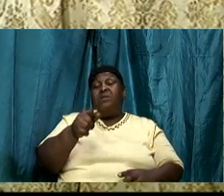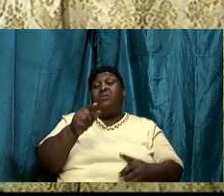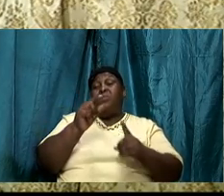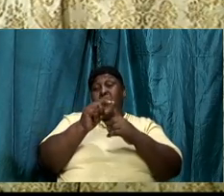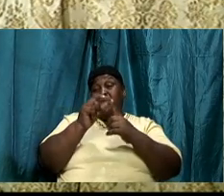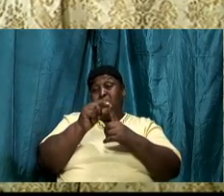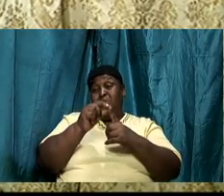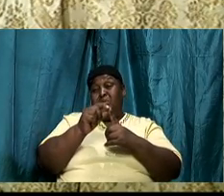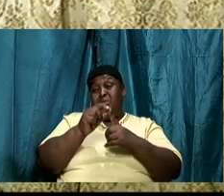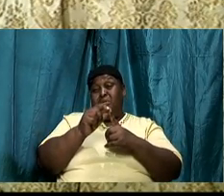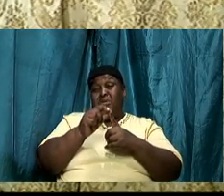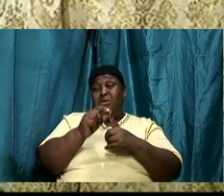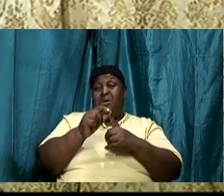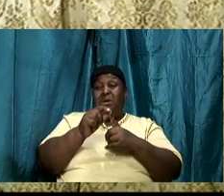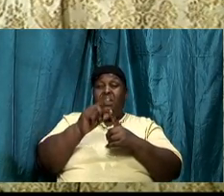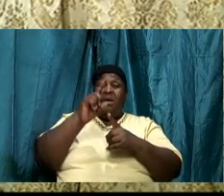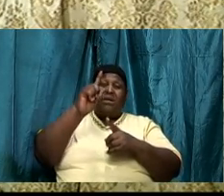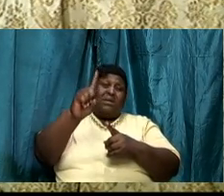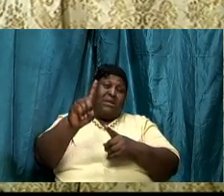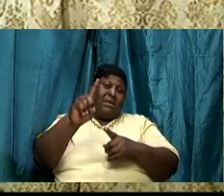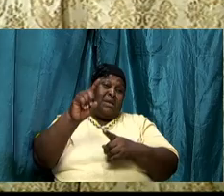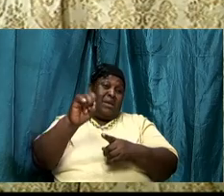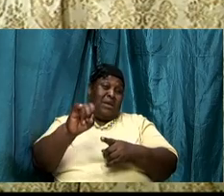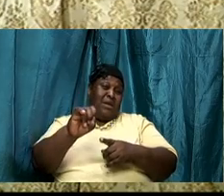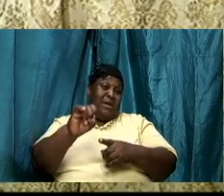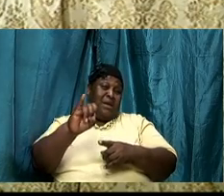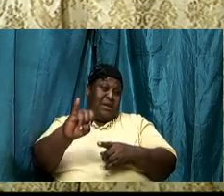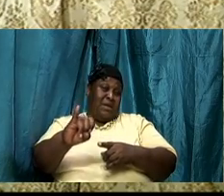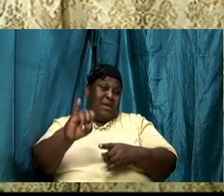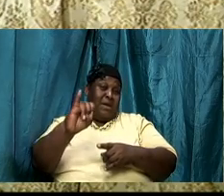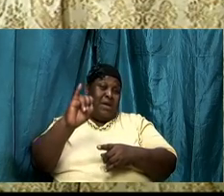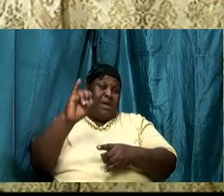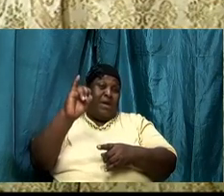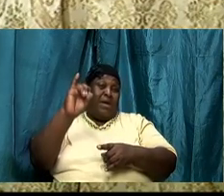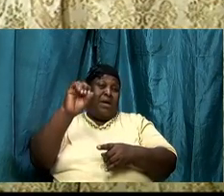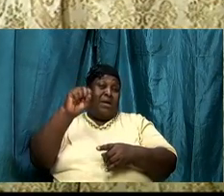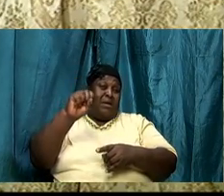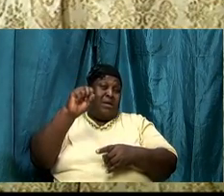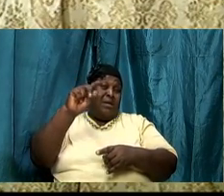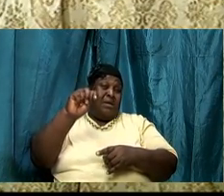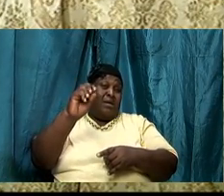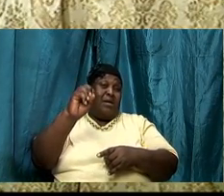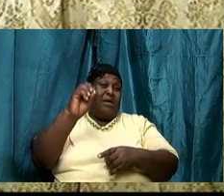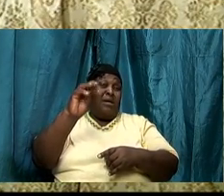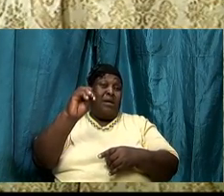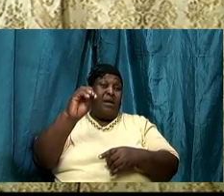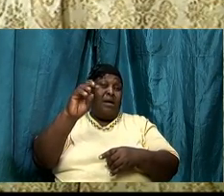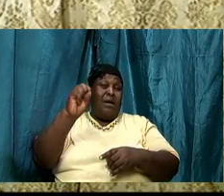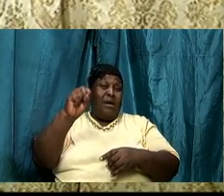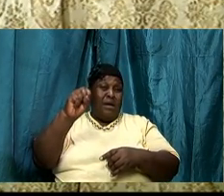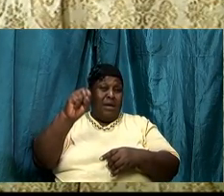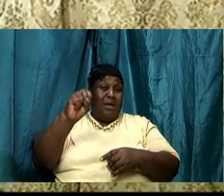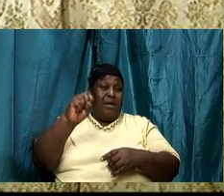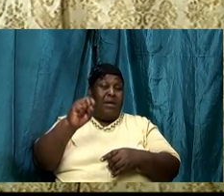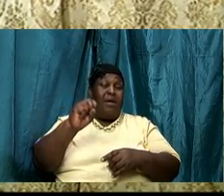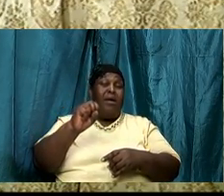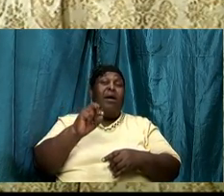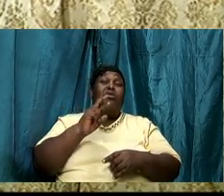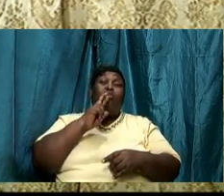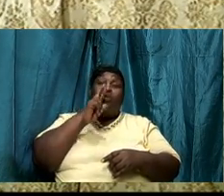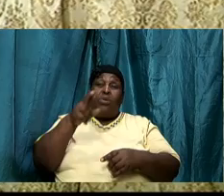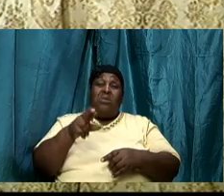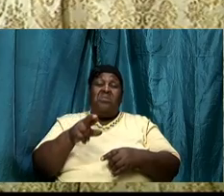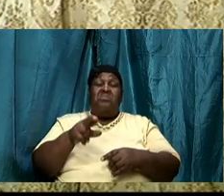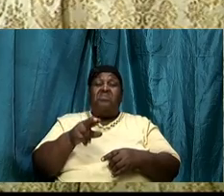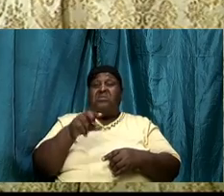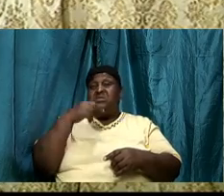which speaks to two-edged sword. And we see in the original, it was talking about a two-edged